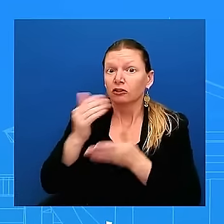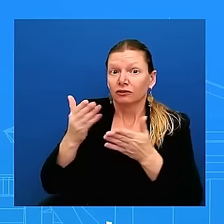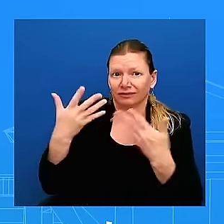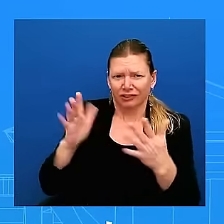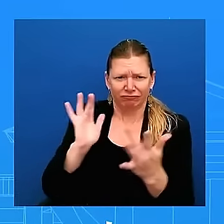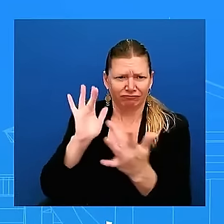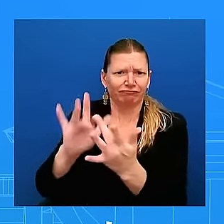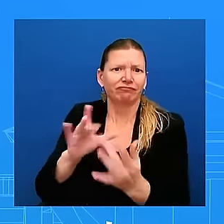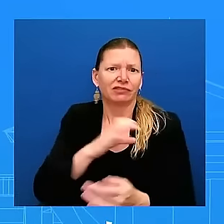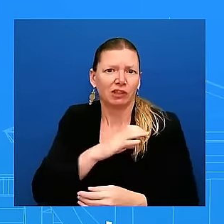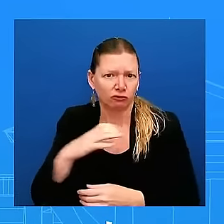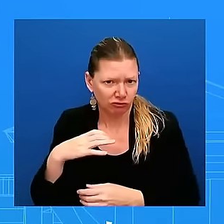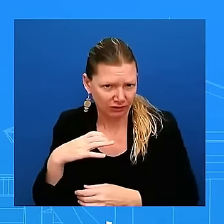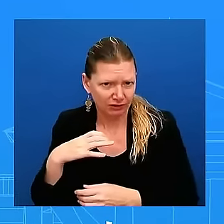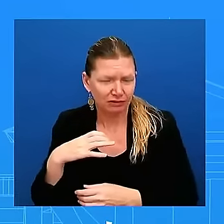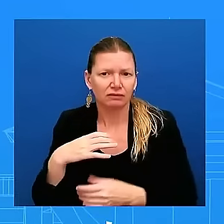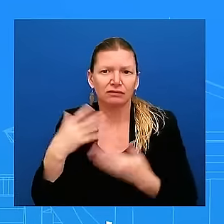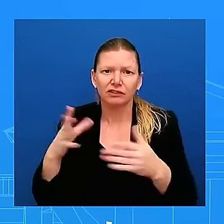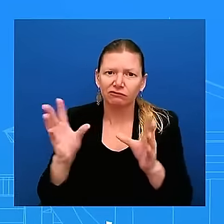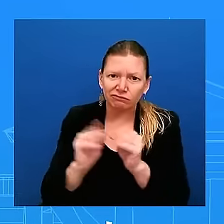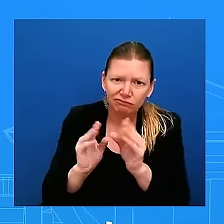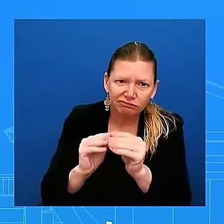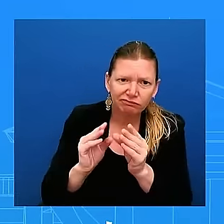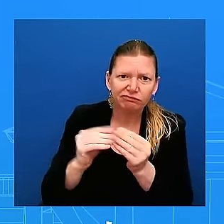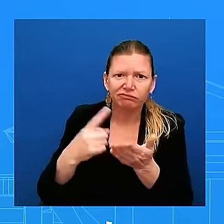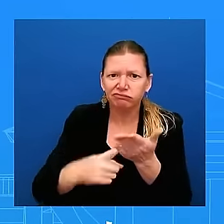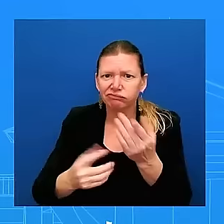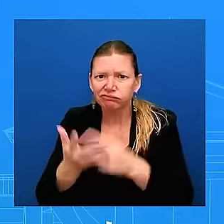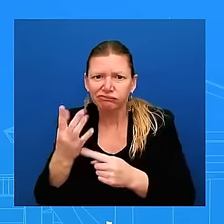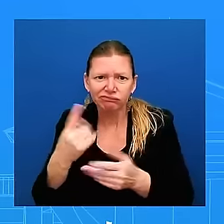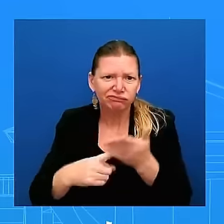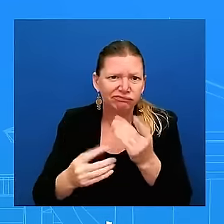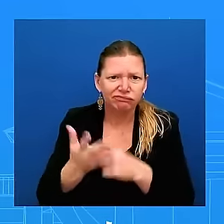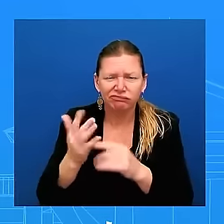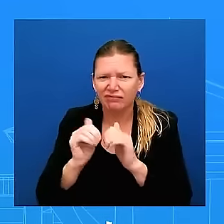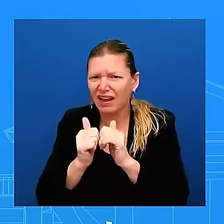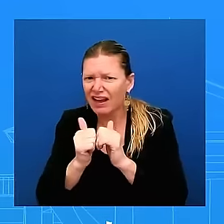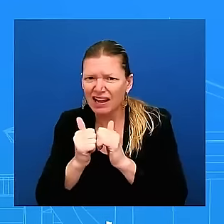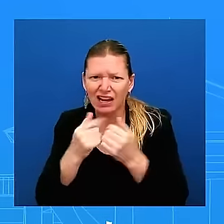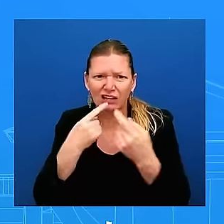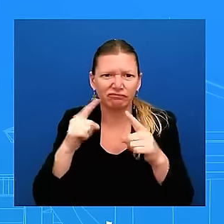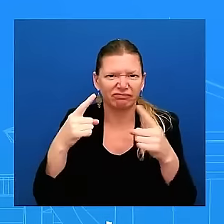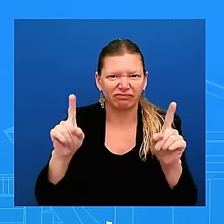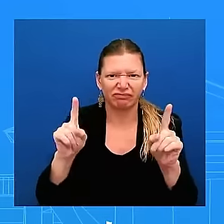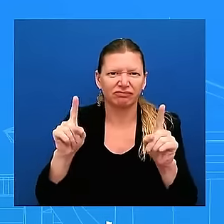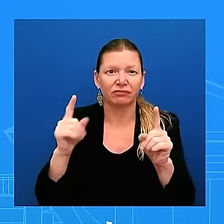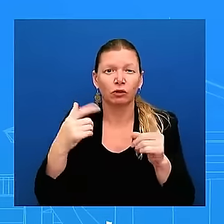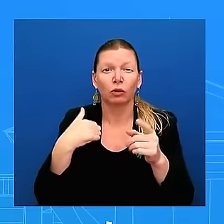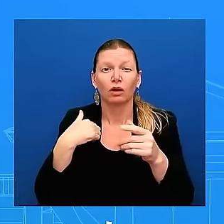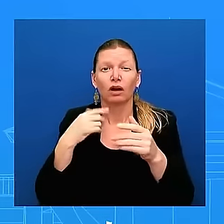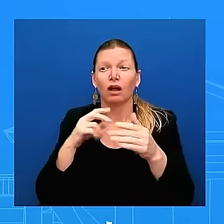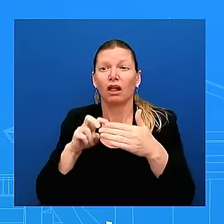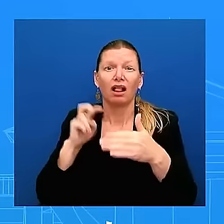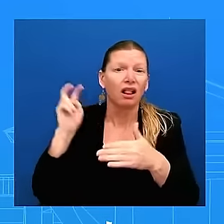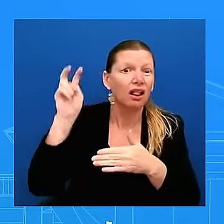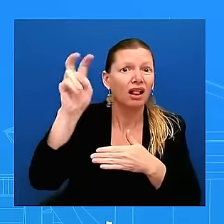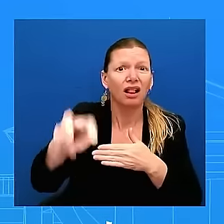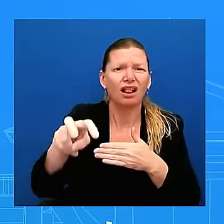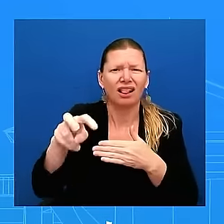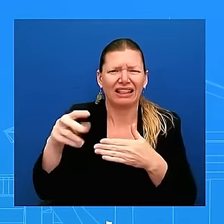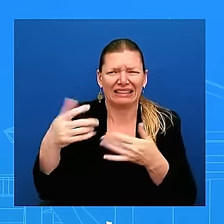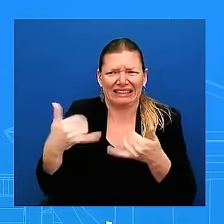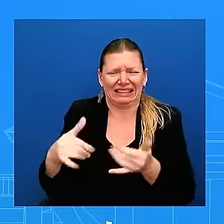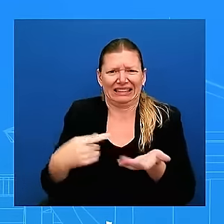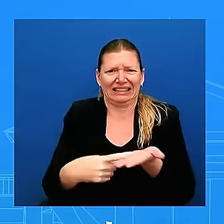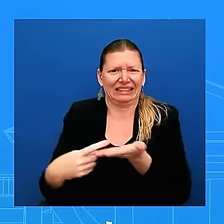avenues to get that done uh and so we're not going to get ahead of those conversations but this is something since August that we've been talking about uh the President has been always